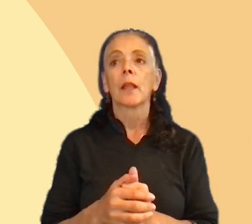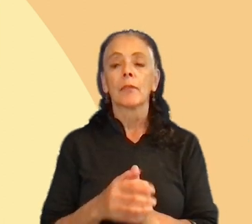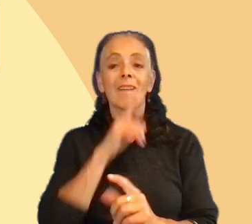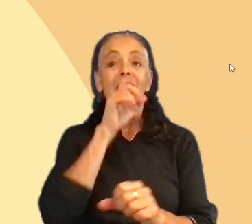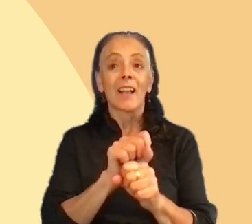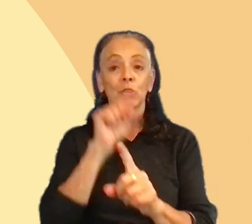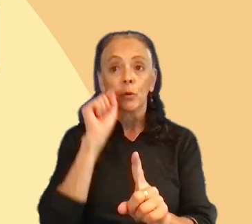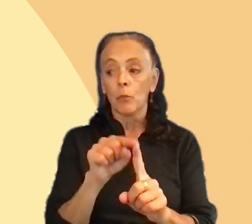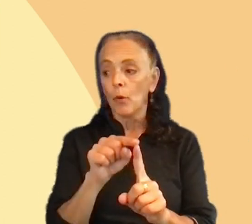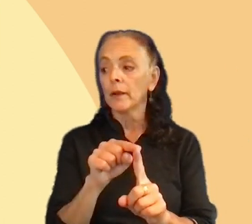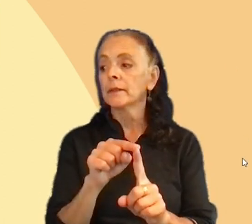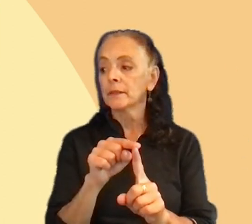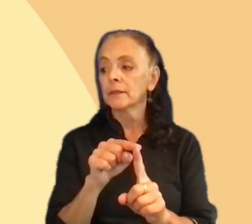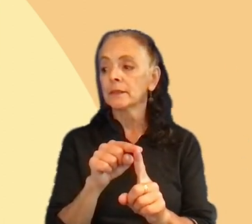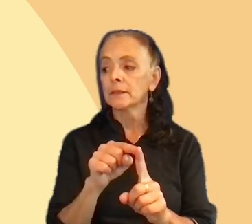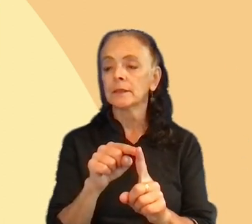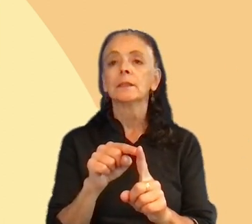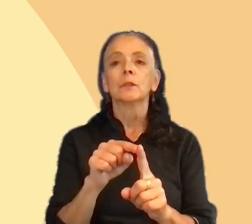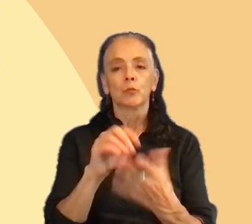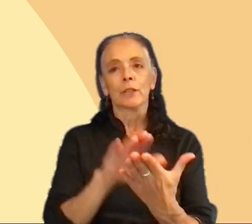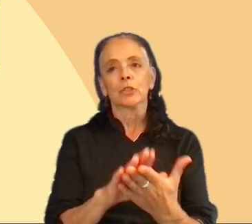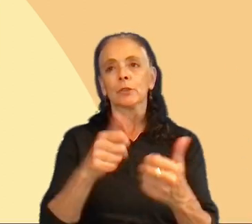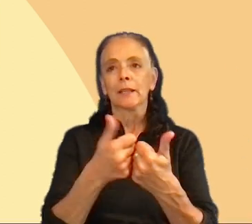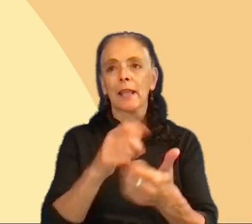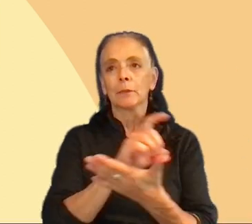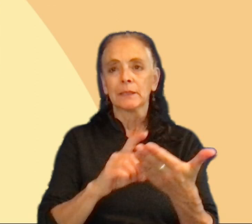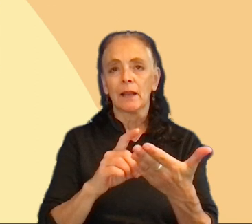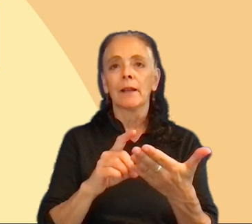registered on a game design document or a Jira task.